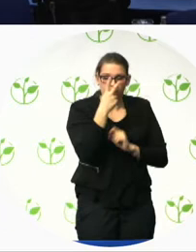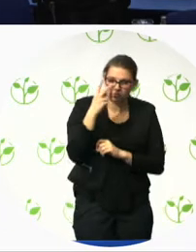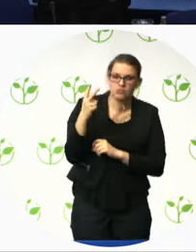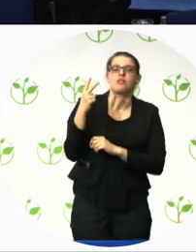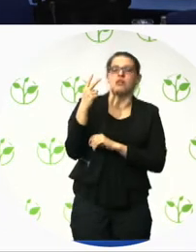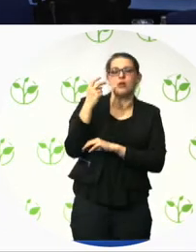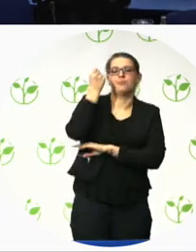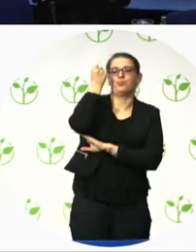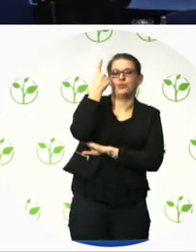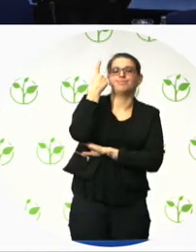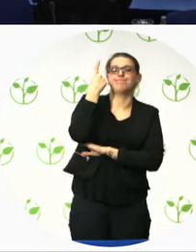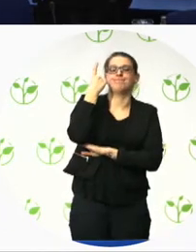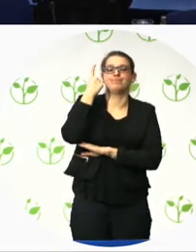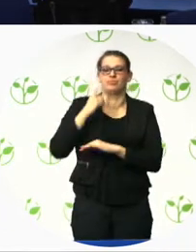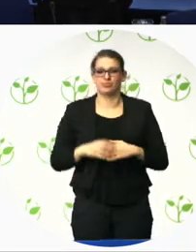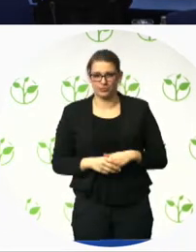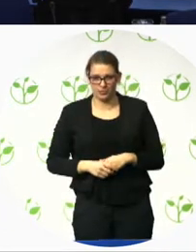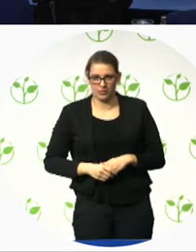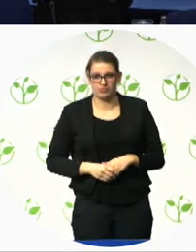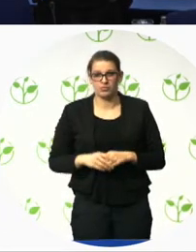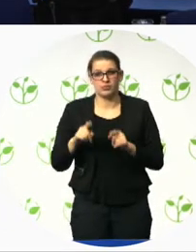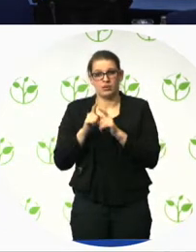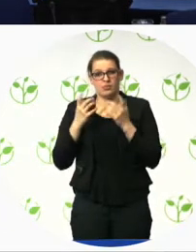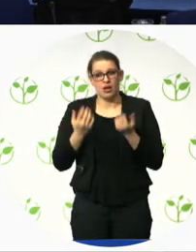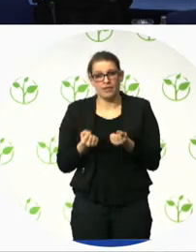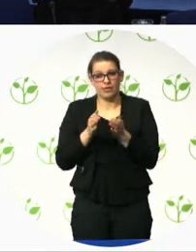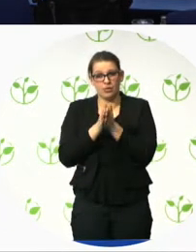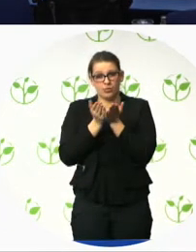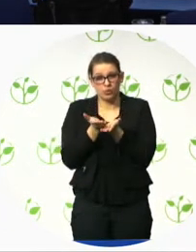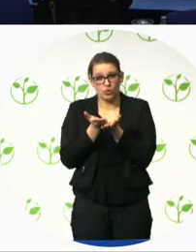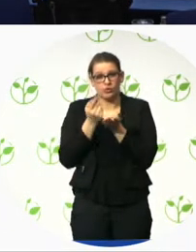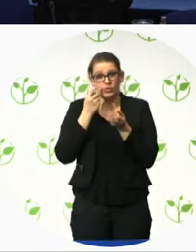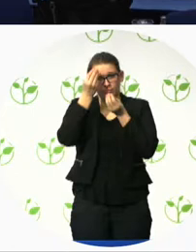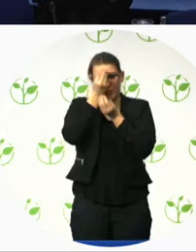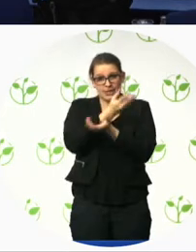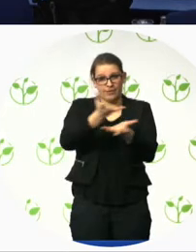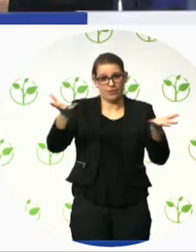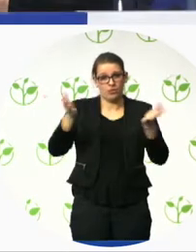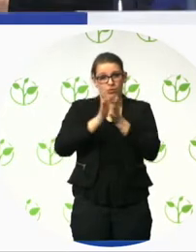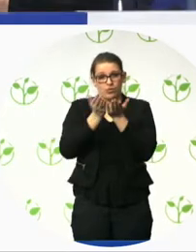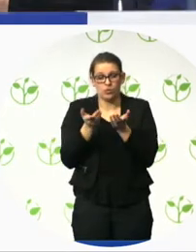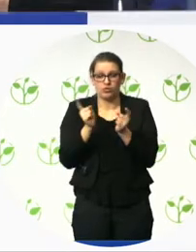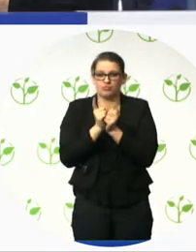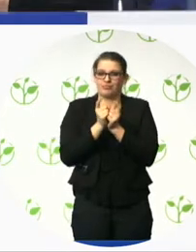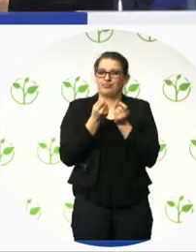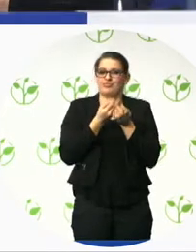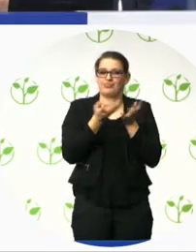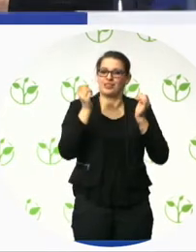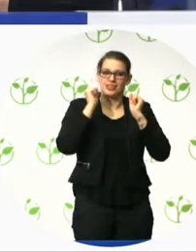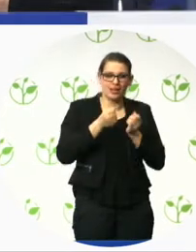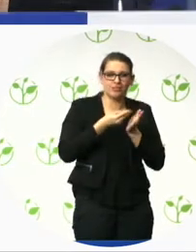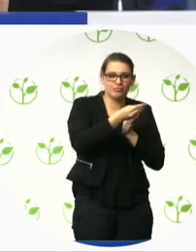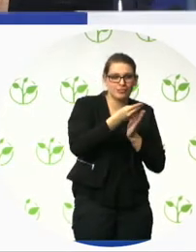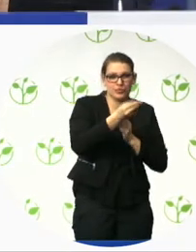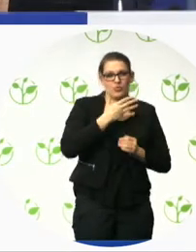manuals and information provided from a diversity perspective. Visually, these are just some pictures of our multi-purpose centre,